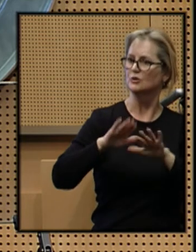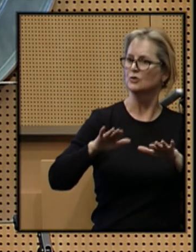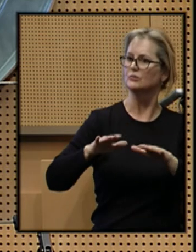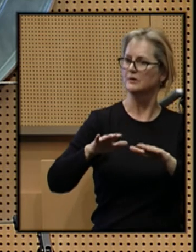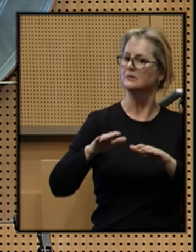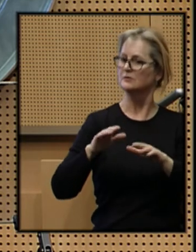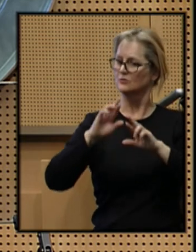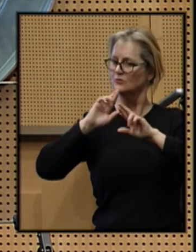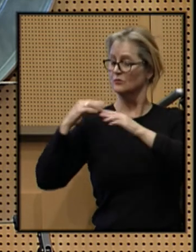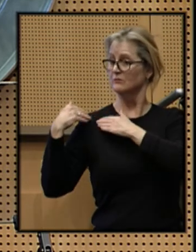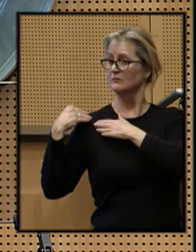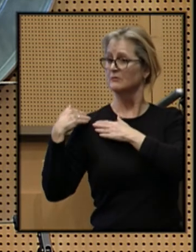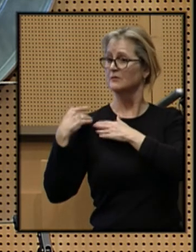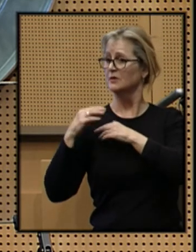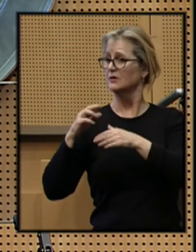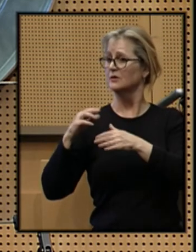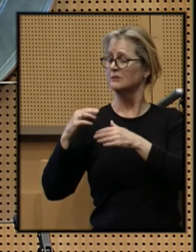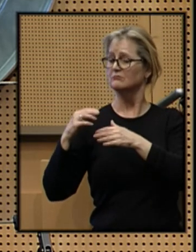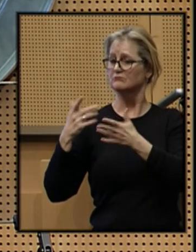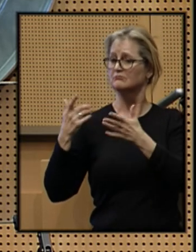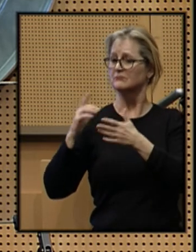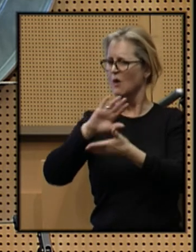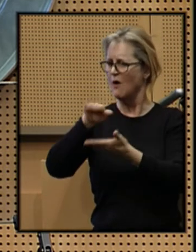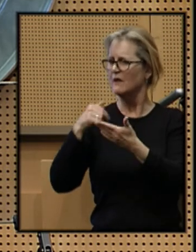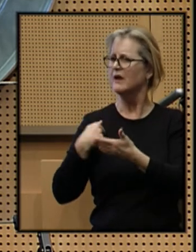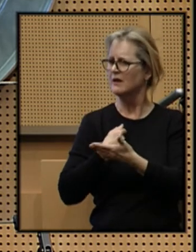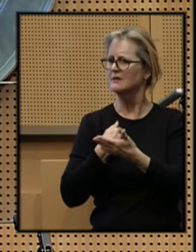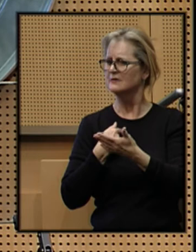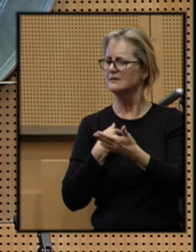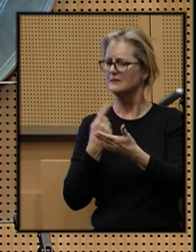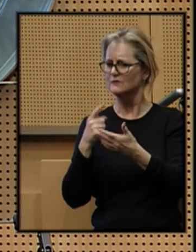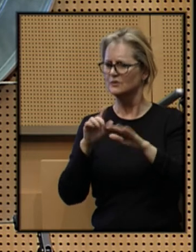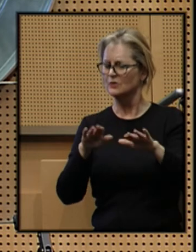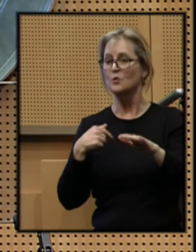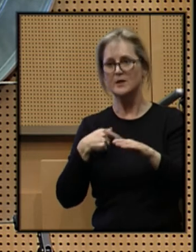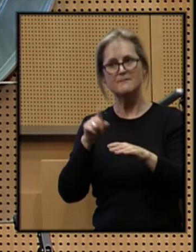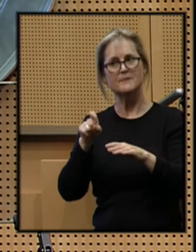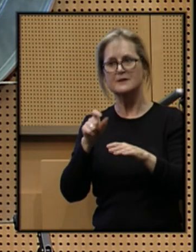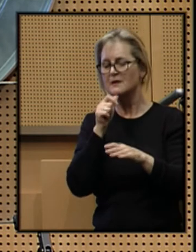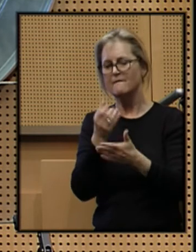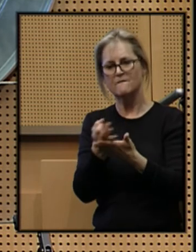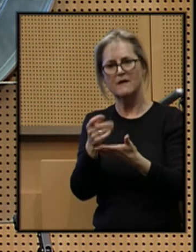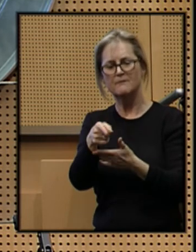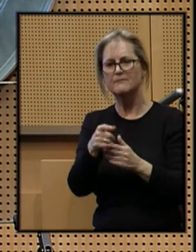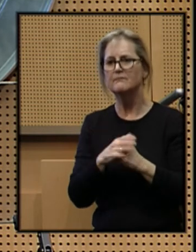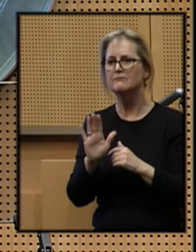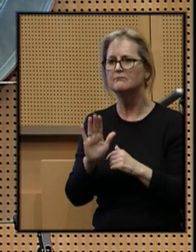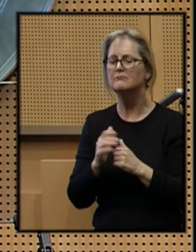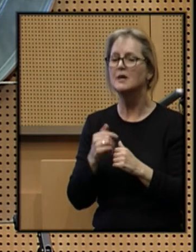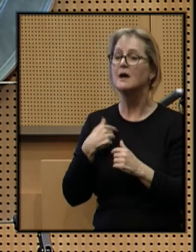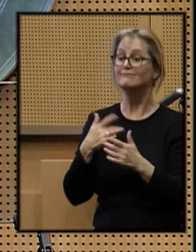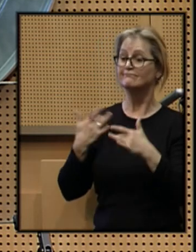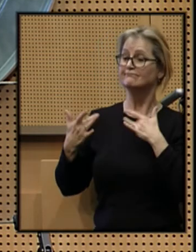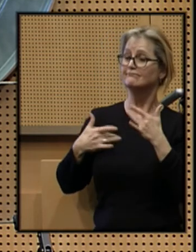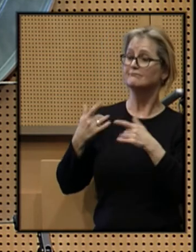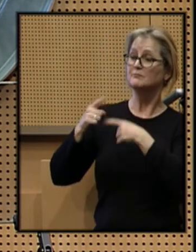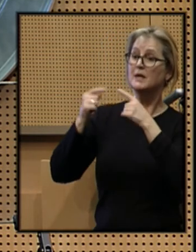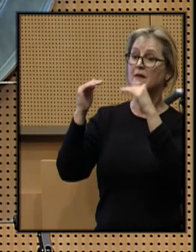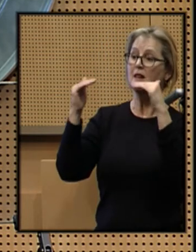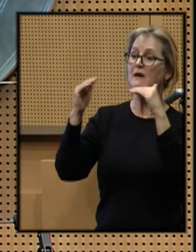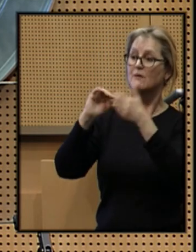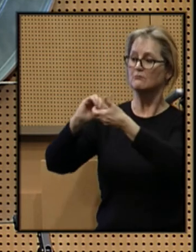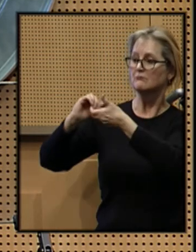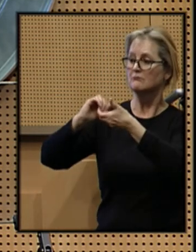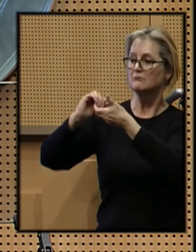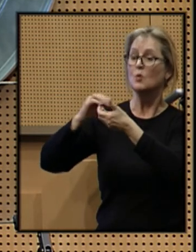The responsibility is the responsibility of all of us, and we must not fail them. I am excited about the level of